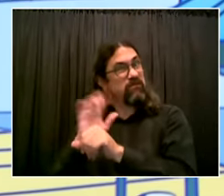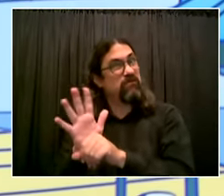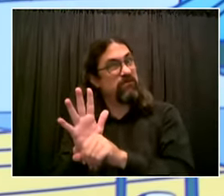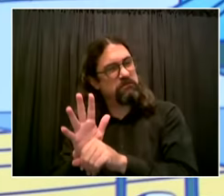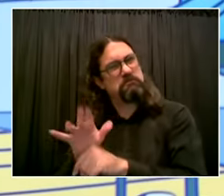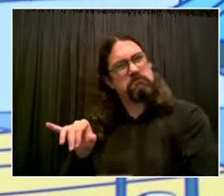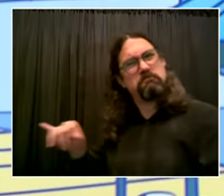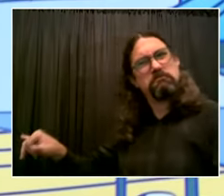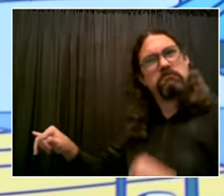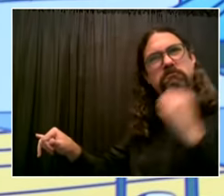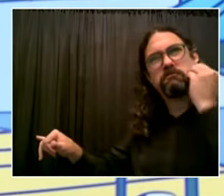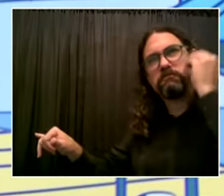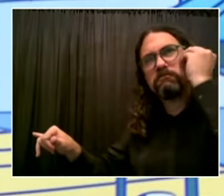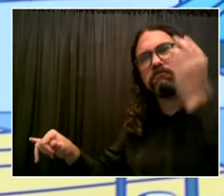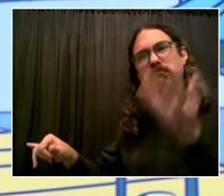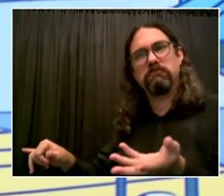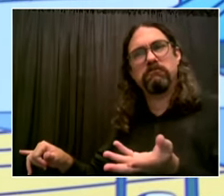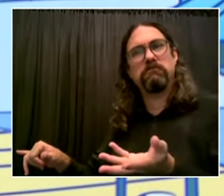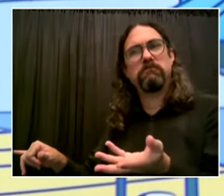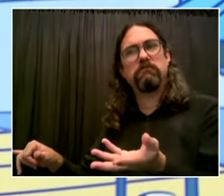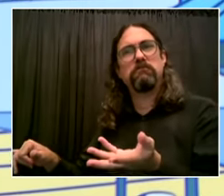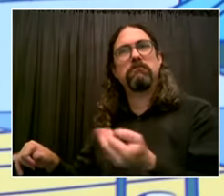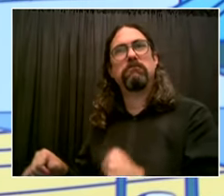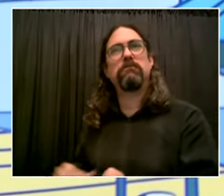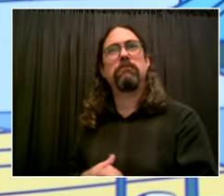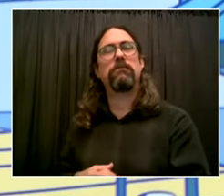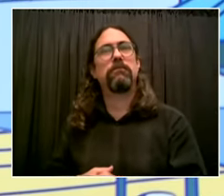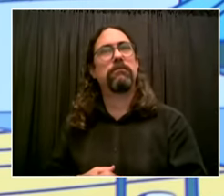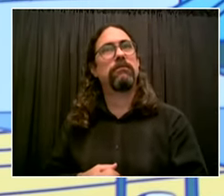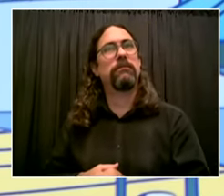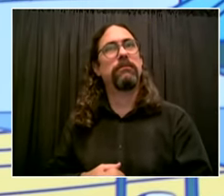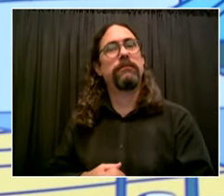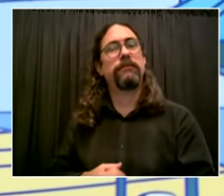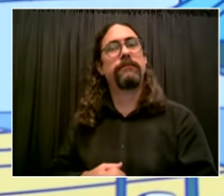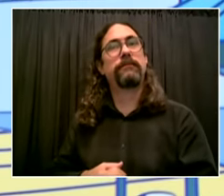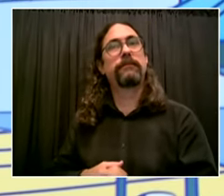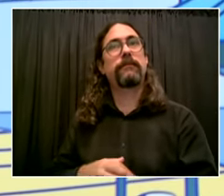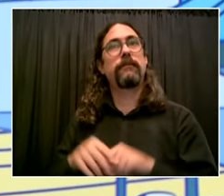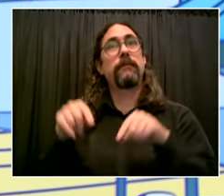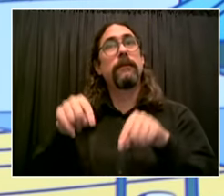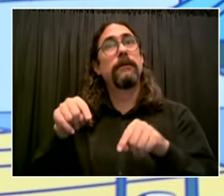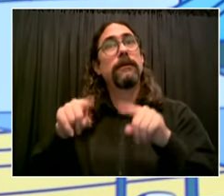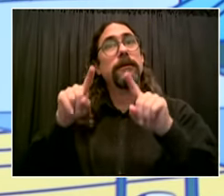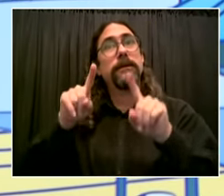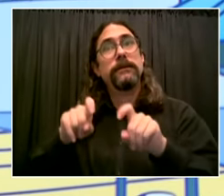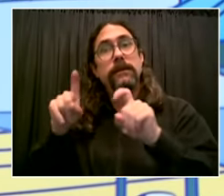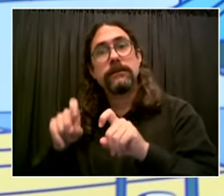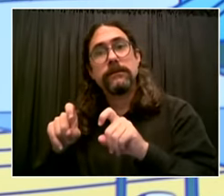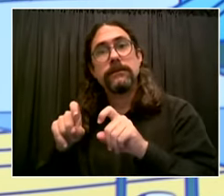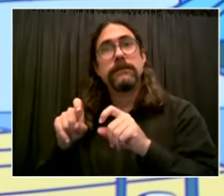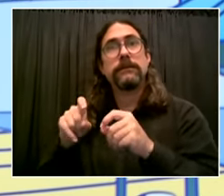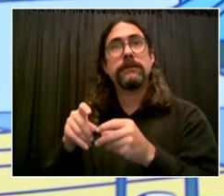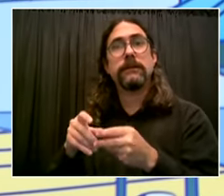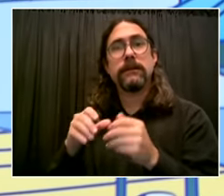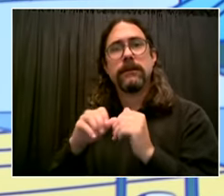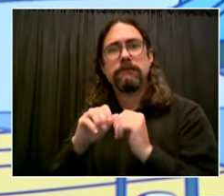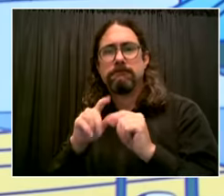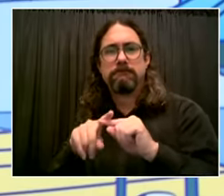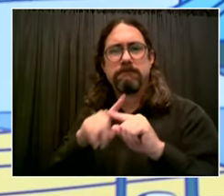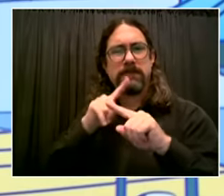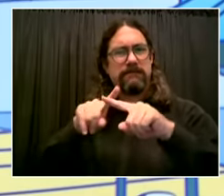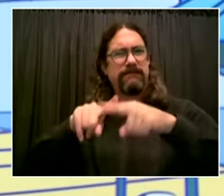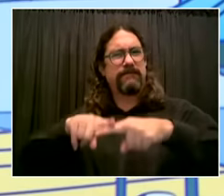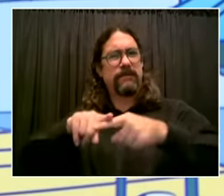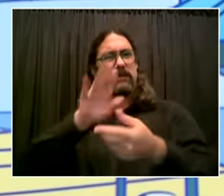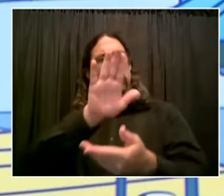uh as needed school by school uh dr choksi can speak to that as well we have a huge testing apparatus available